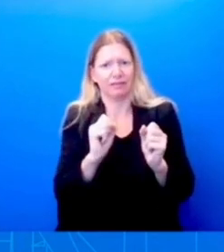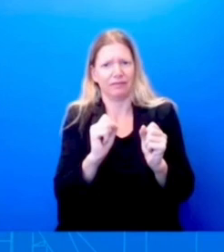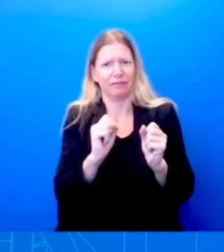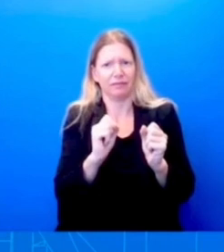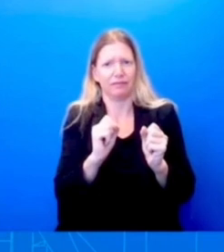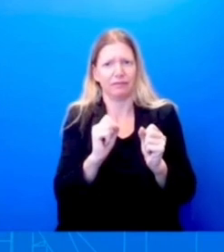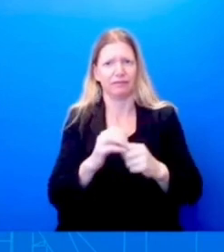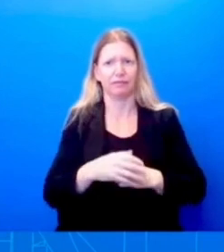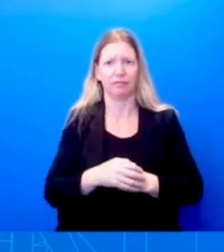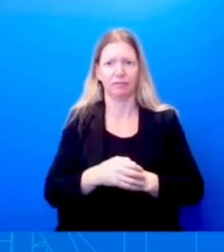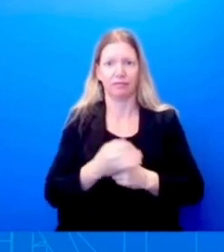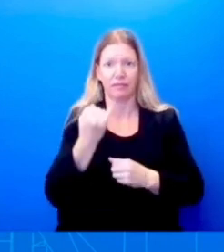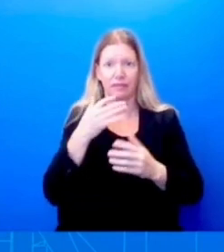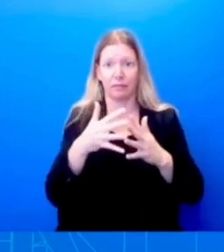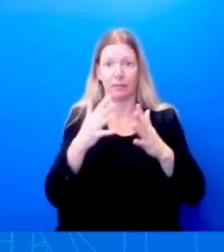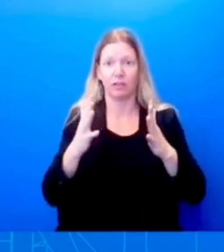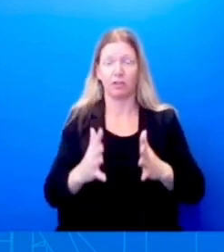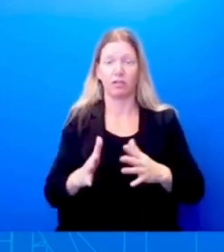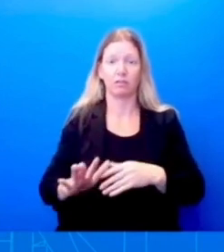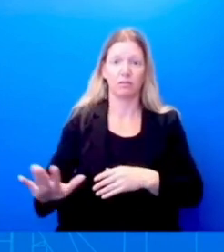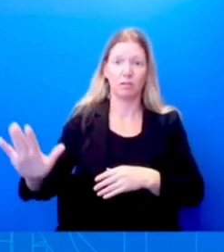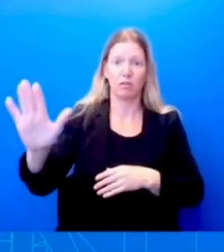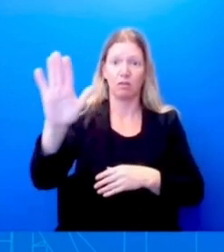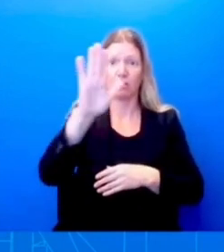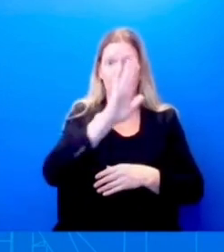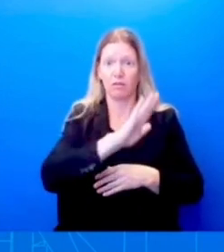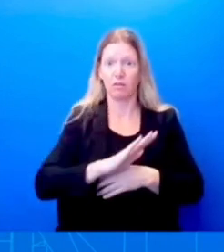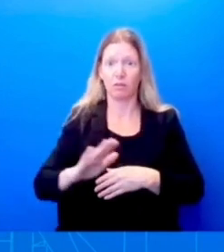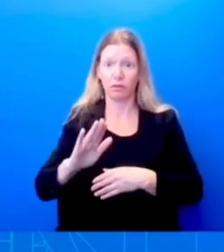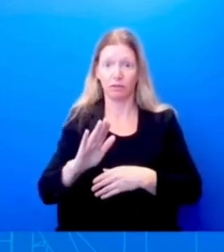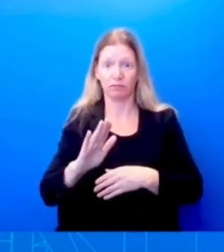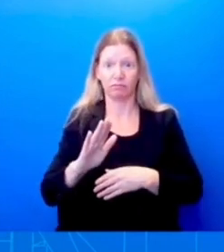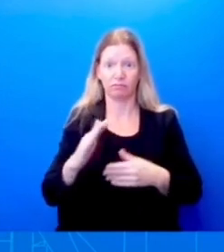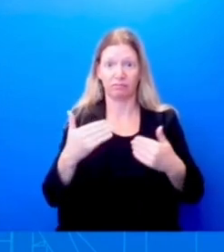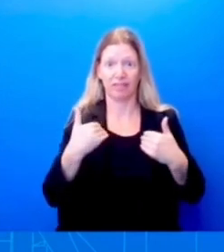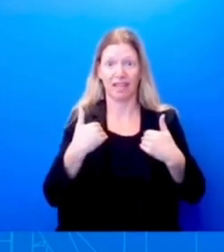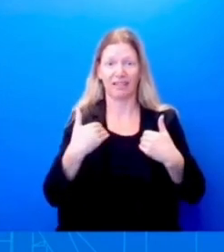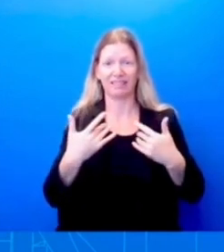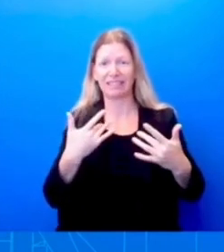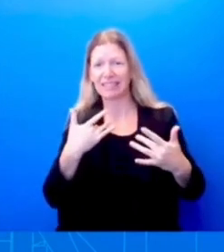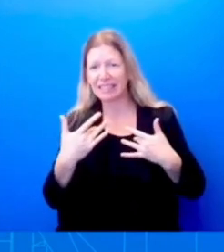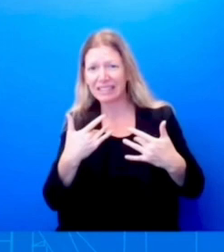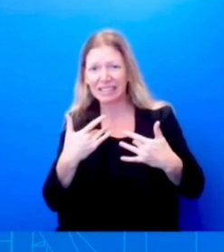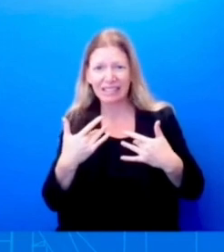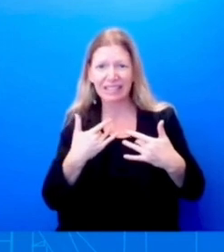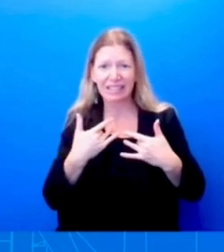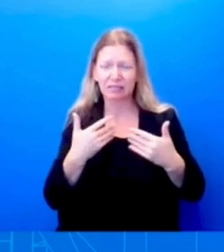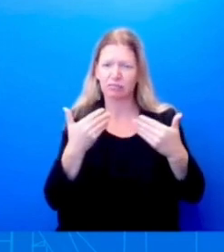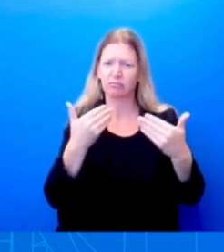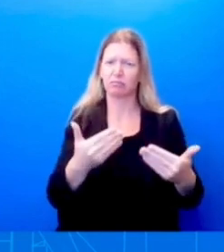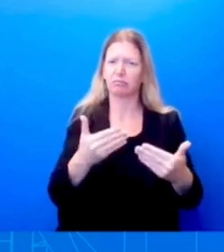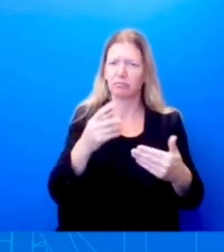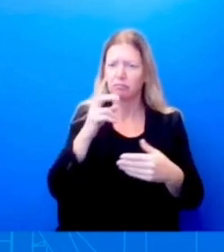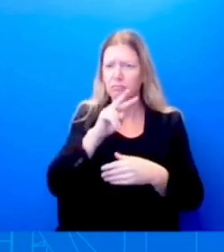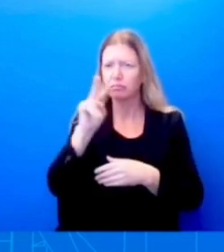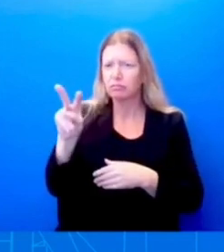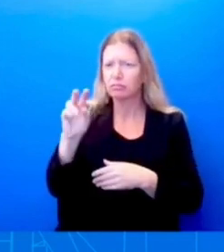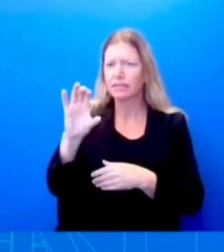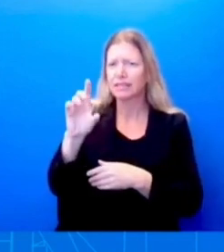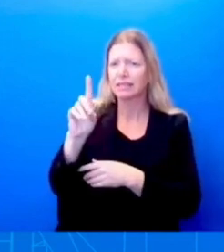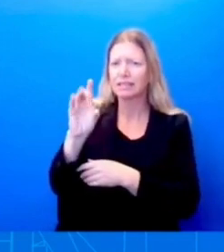across the country have any concerns, any questions, they should go to CDC.gov and they'll lay out ways to protect their loved ones, to protect their kids.